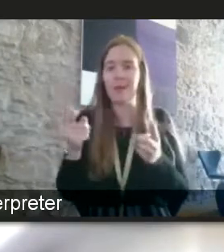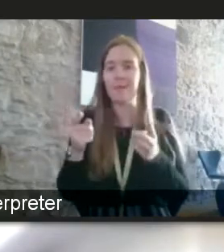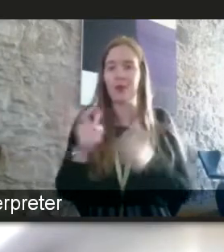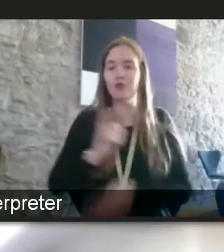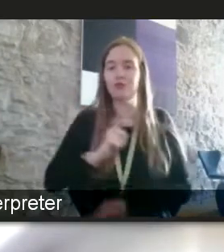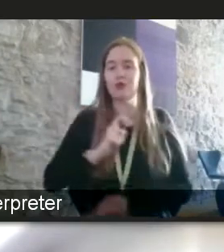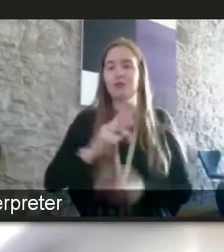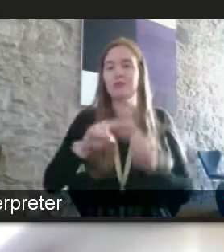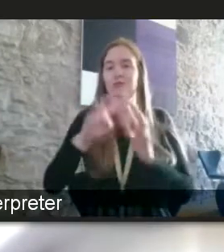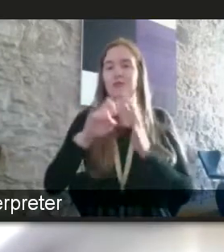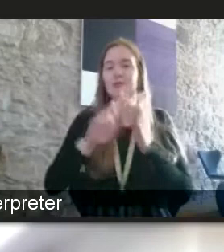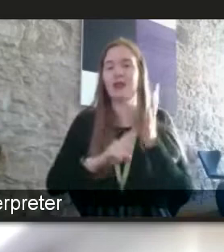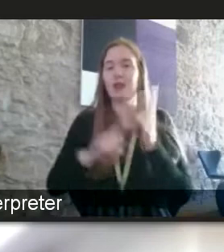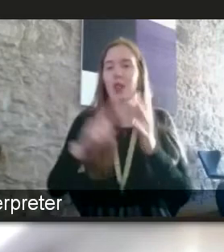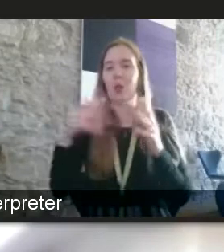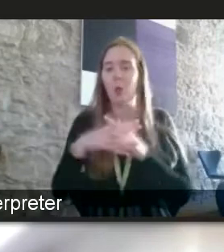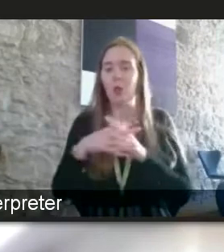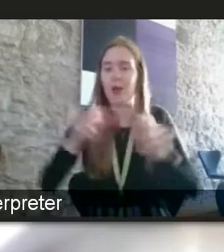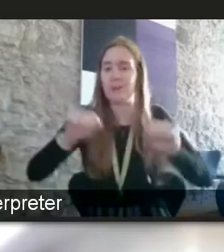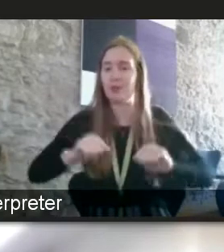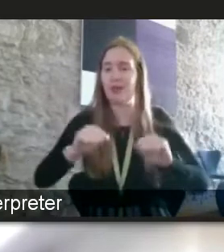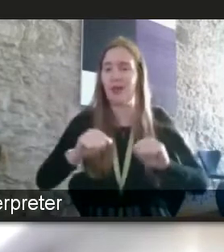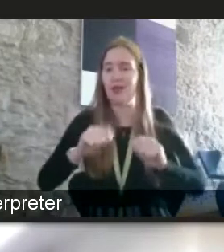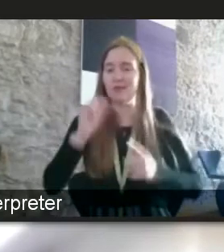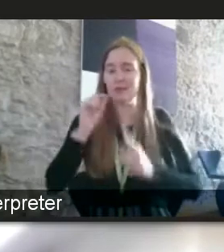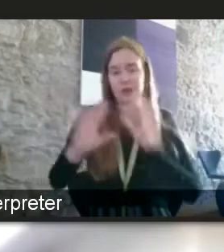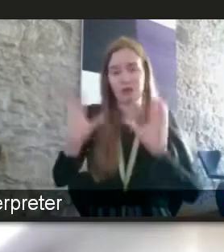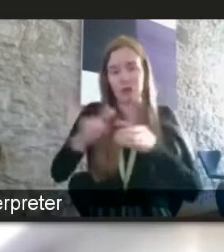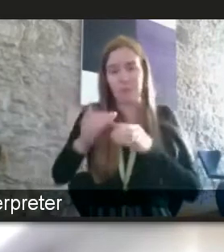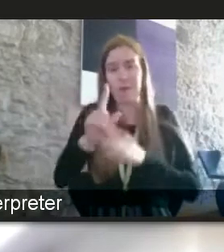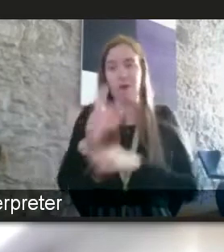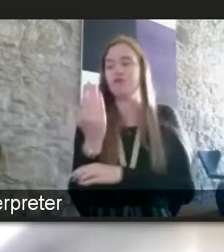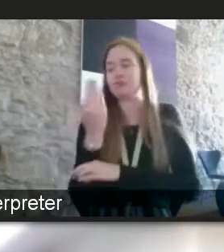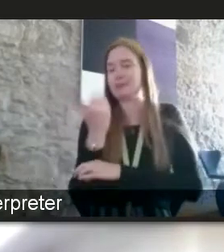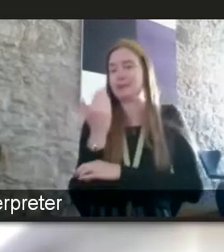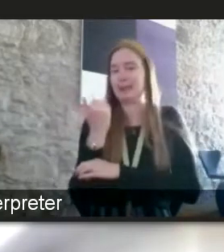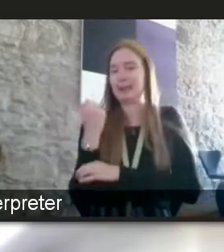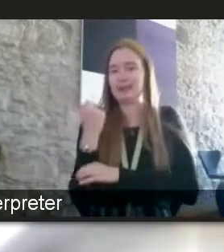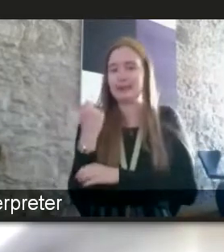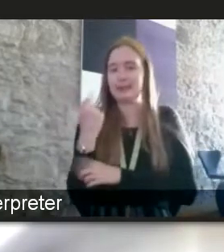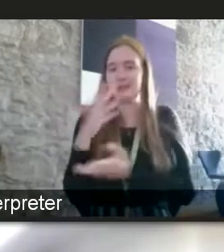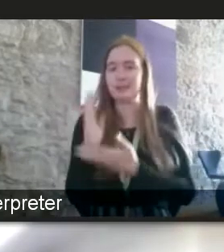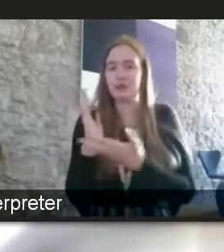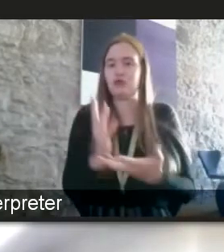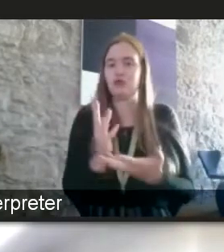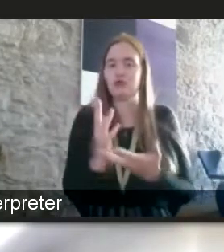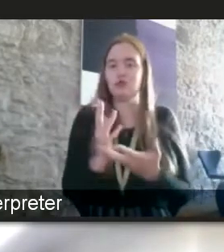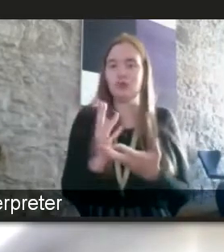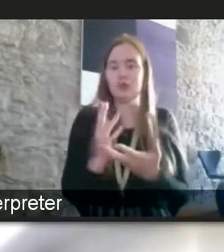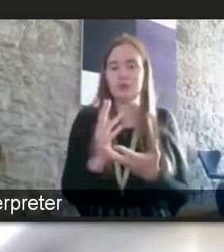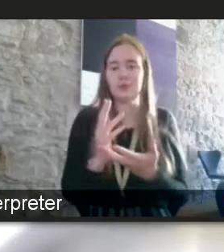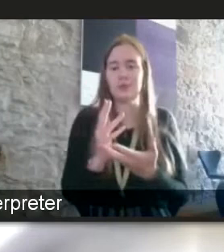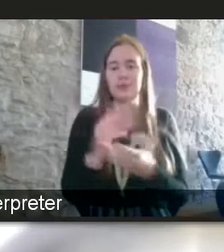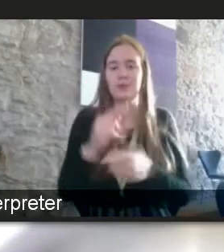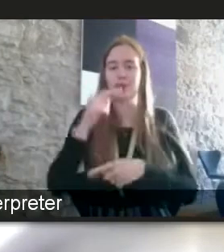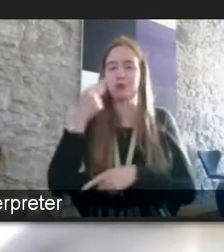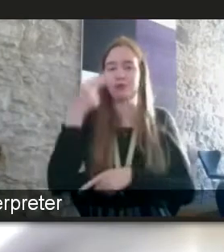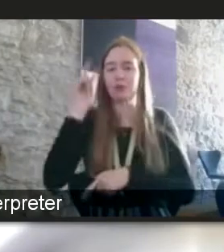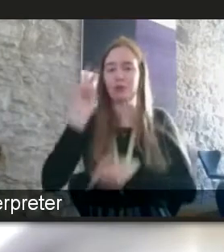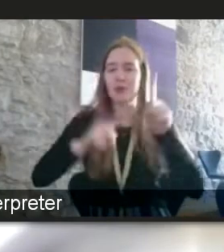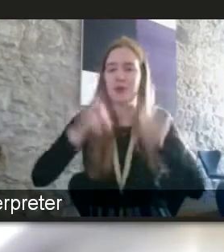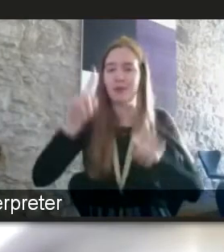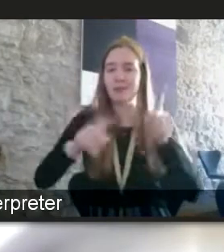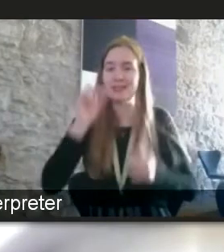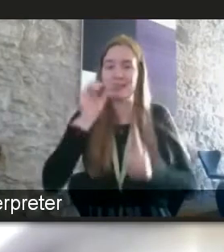the chair of one of the specialist groups and only very recently uh we've introduced a a neurodiversity specialist